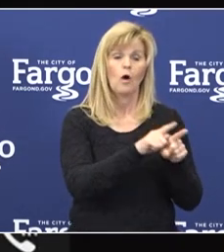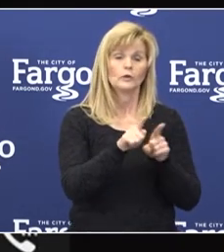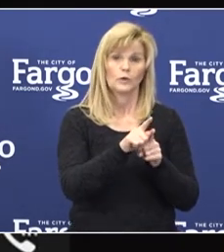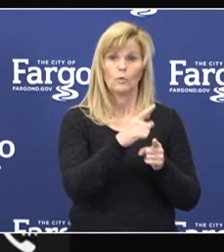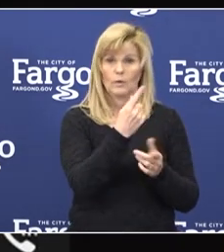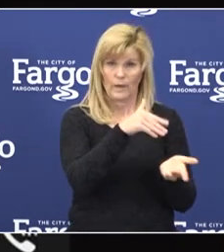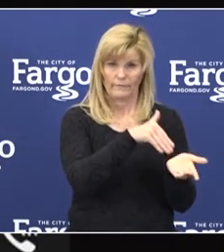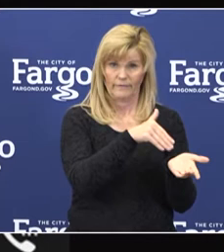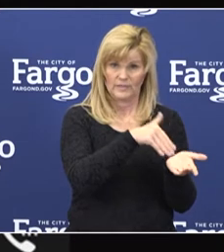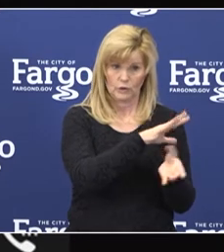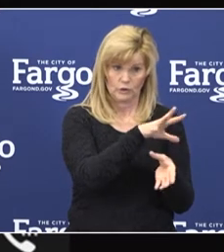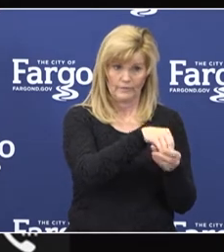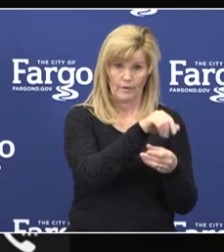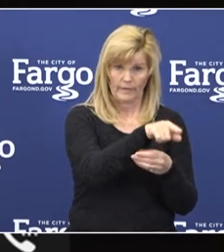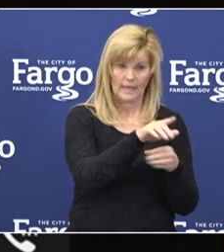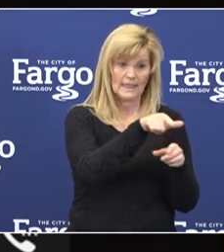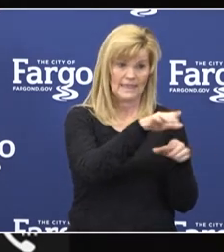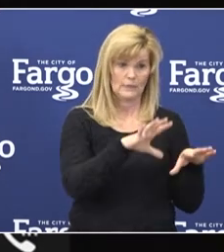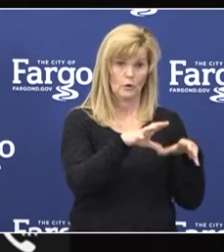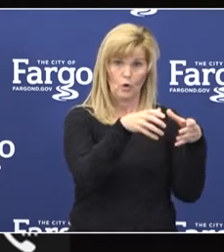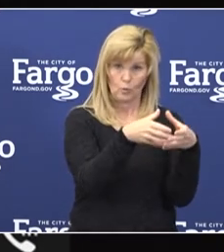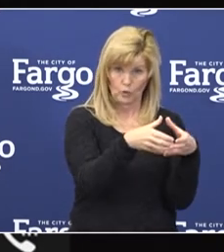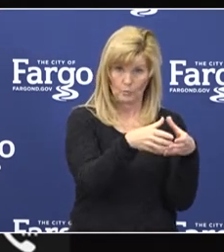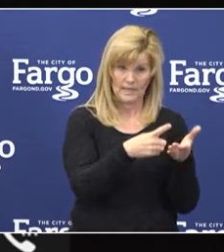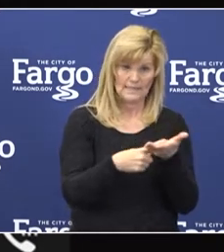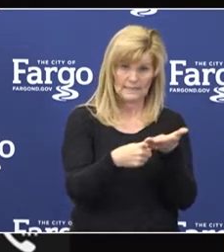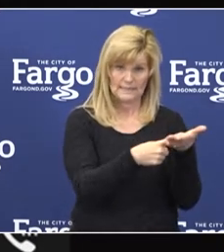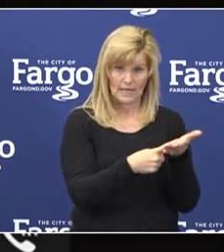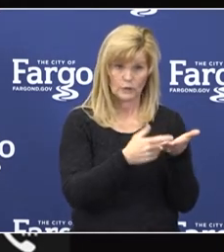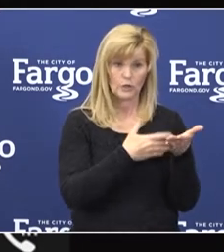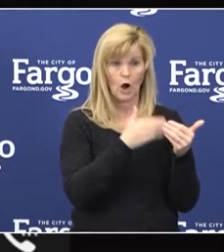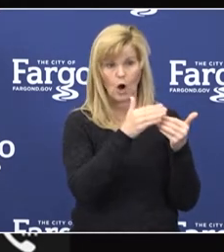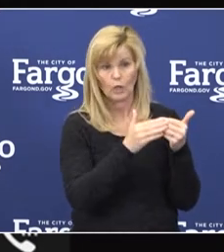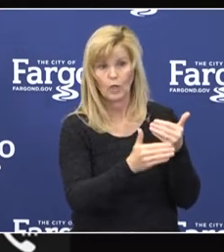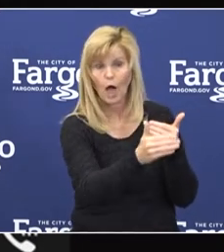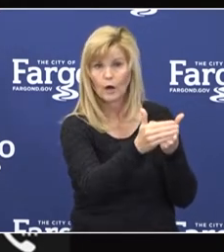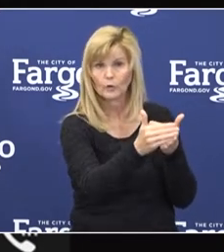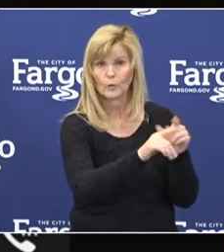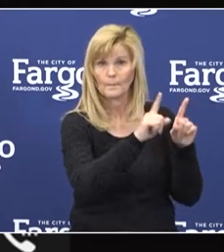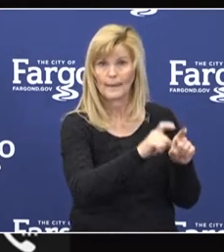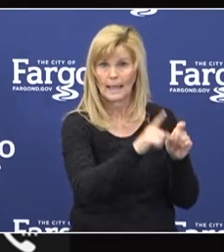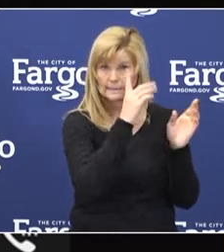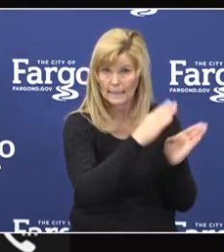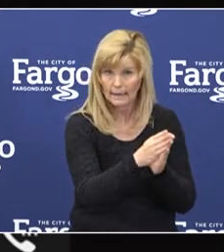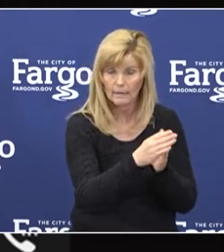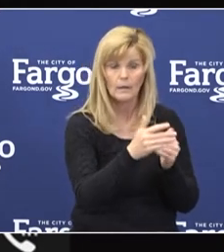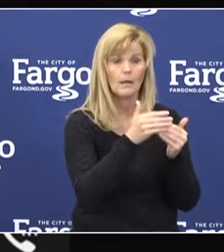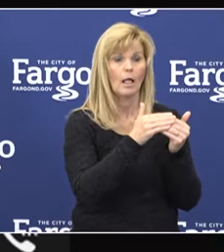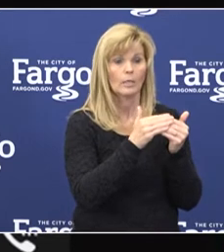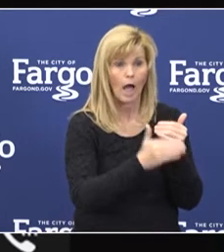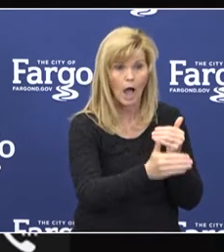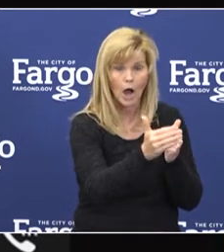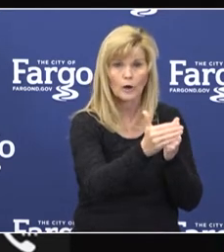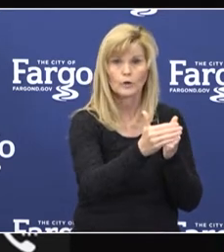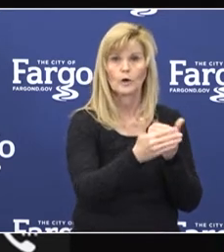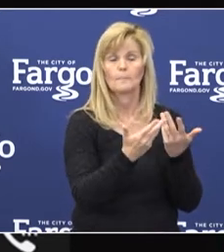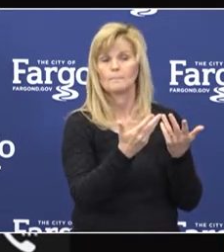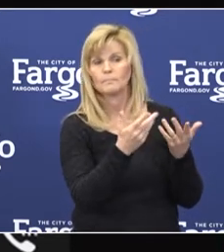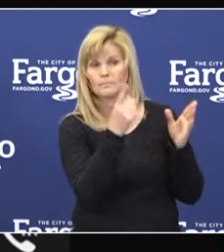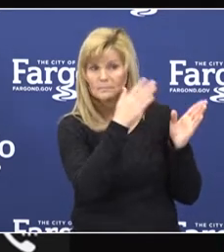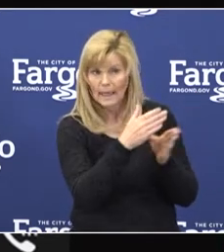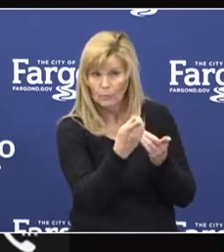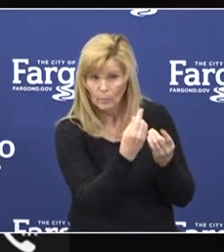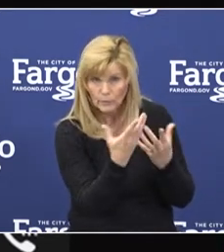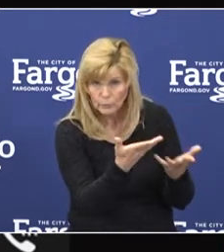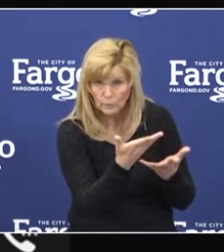as well. And this group is discussing our long-term testing strategies, long-term care testing strategies, and